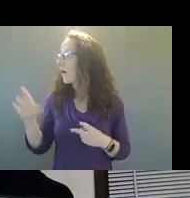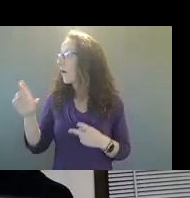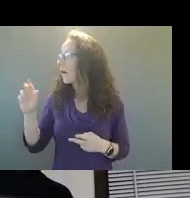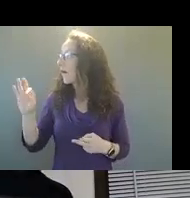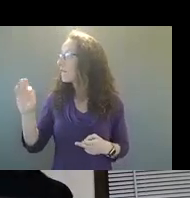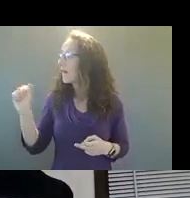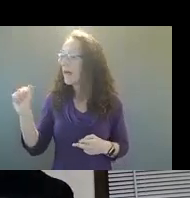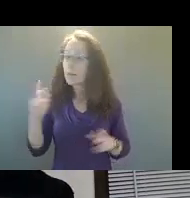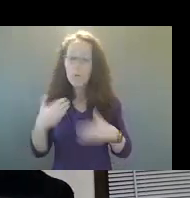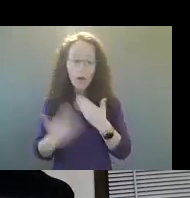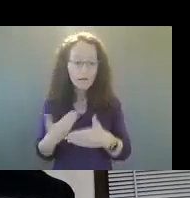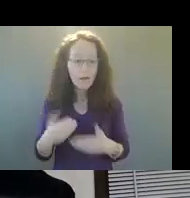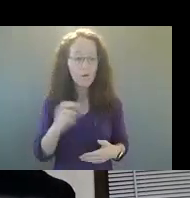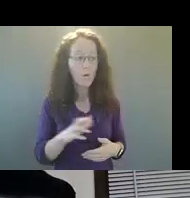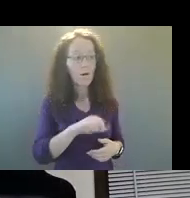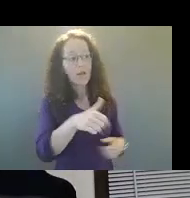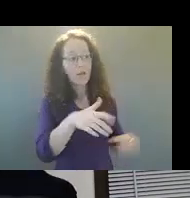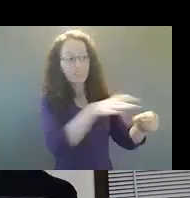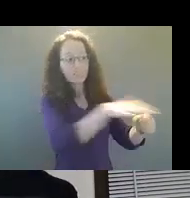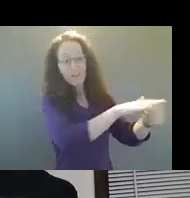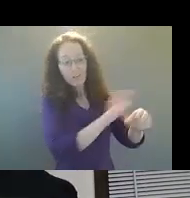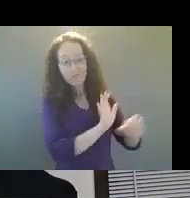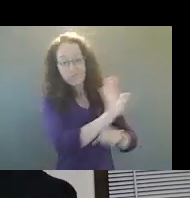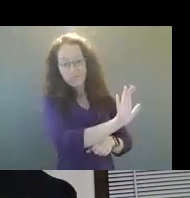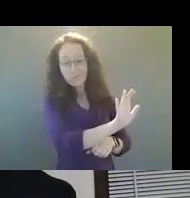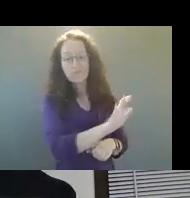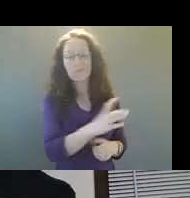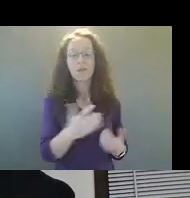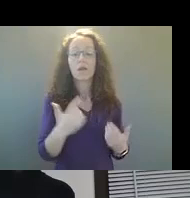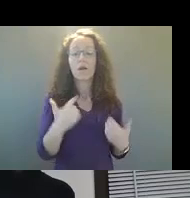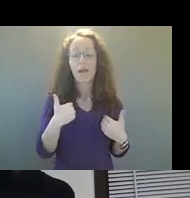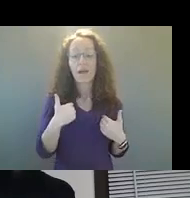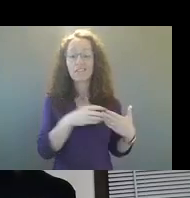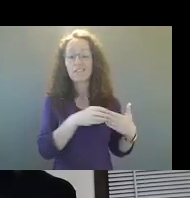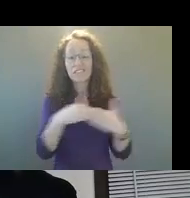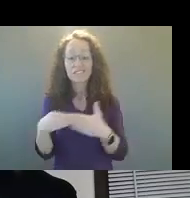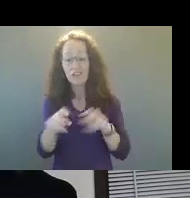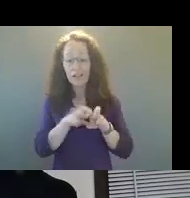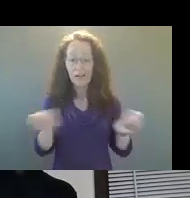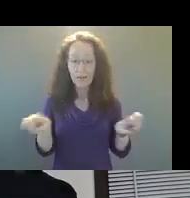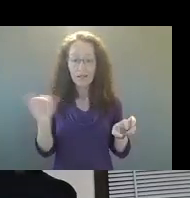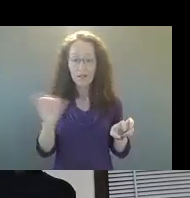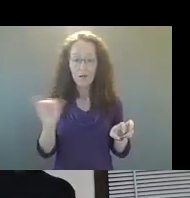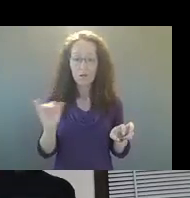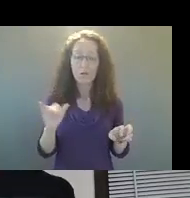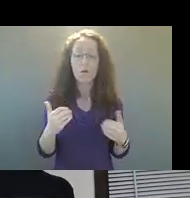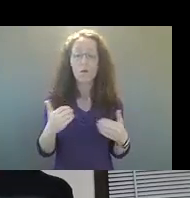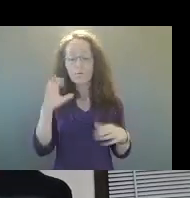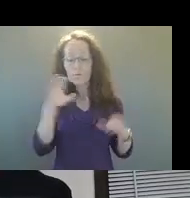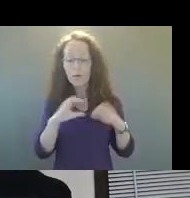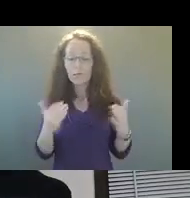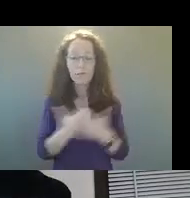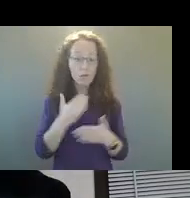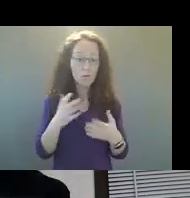at ways that we can work with other jurisdictions. We do have a steering committee and we'll be looking at ways to recruit new members for that as well.